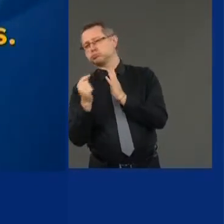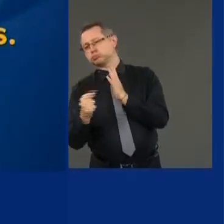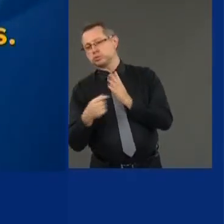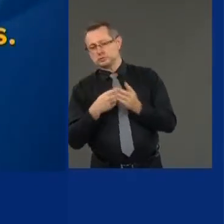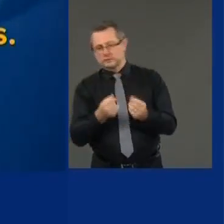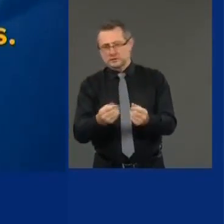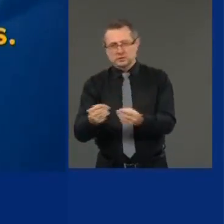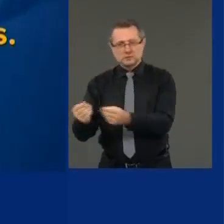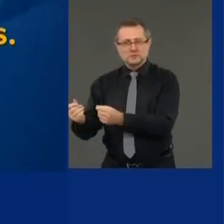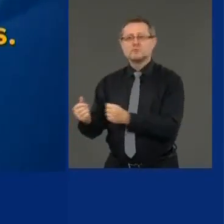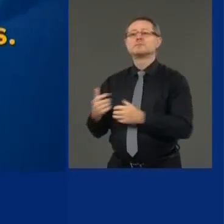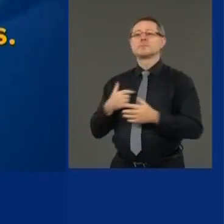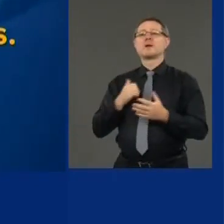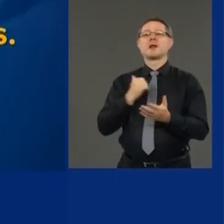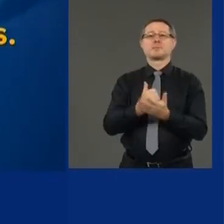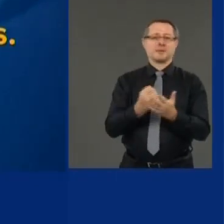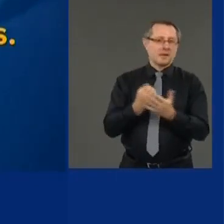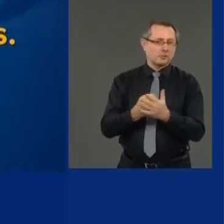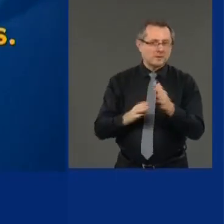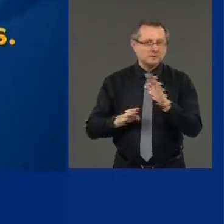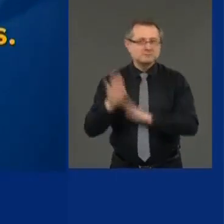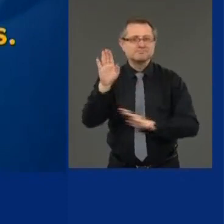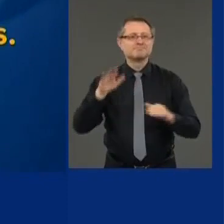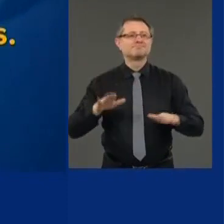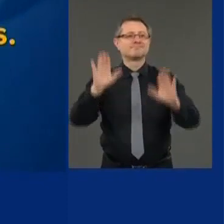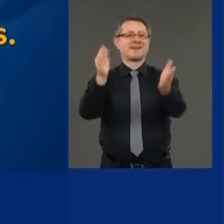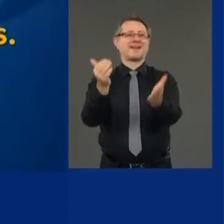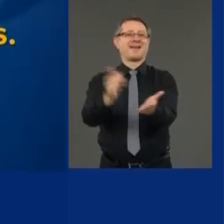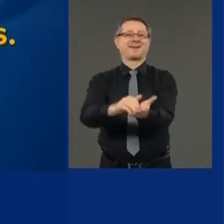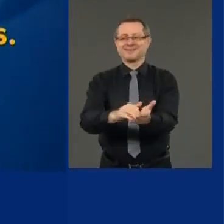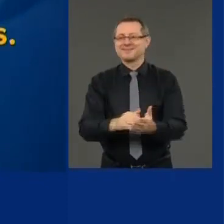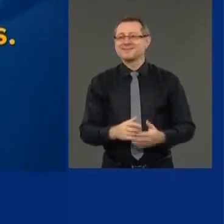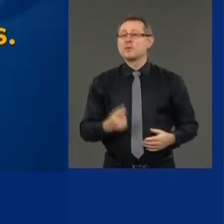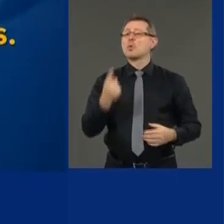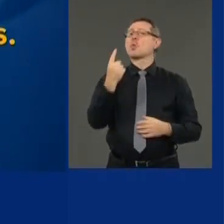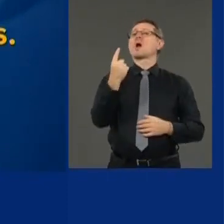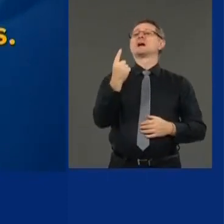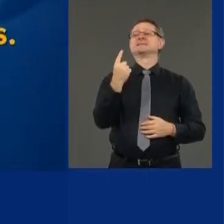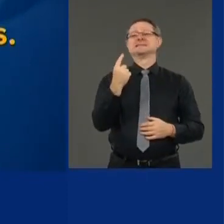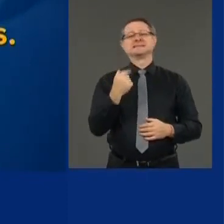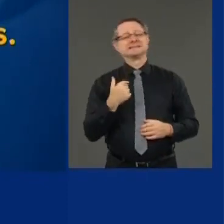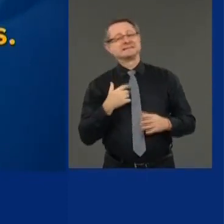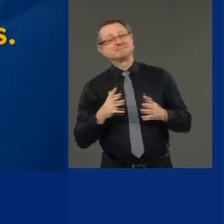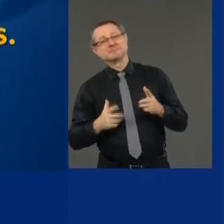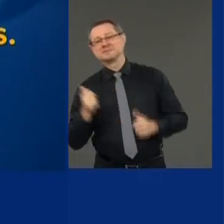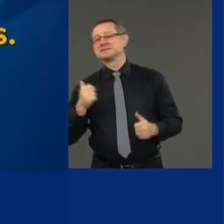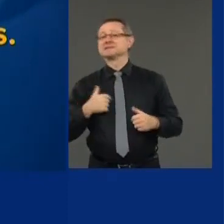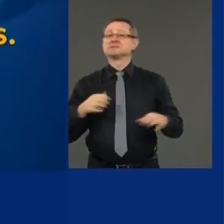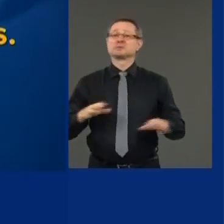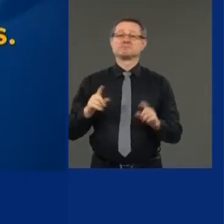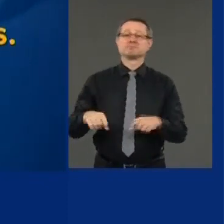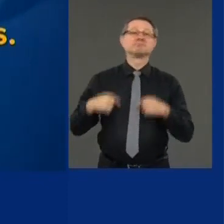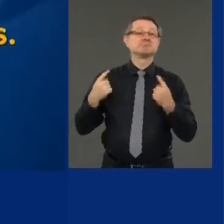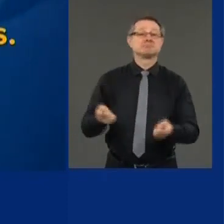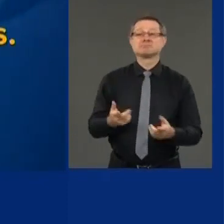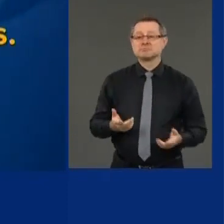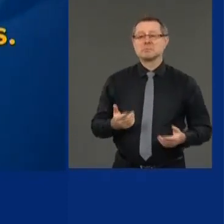about that. Uh, one of the best things we've done is the amount of testing that we have done.